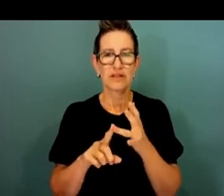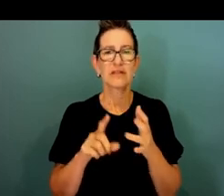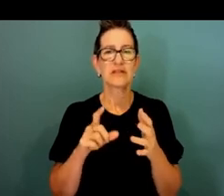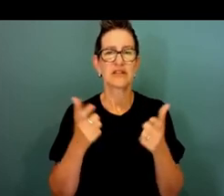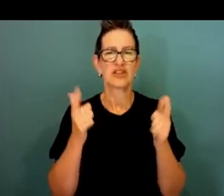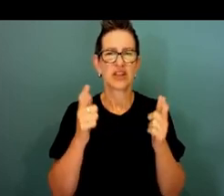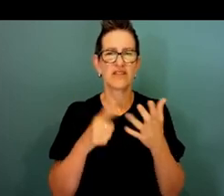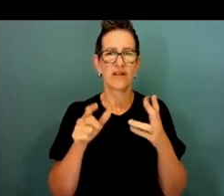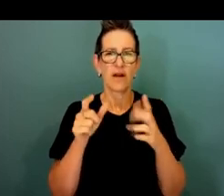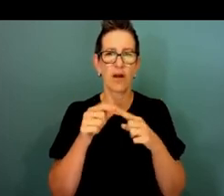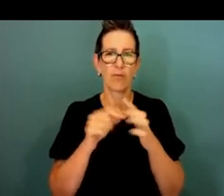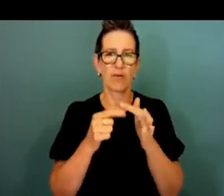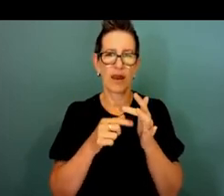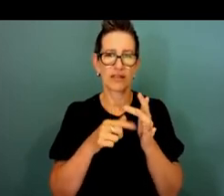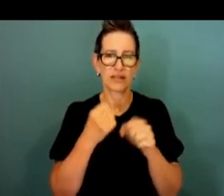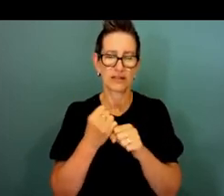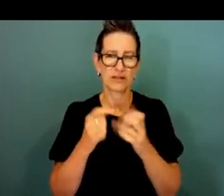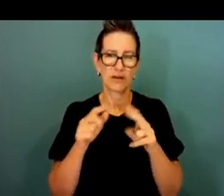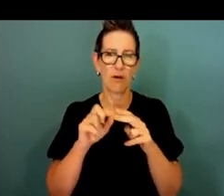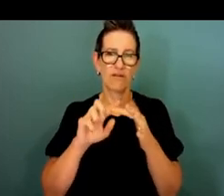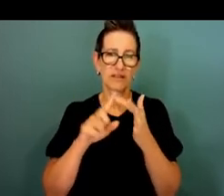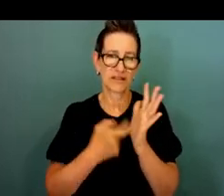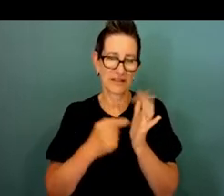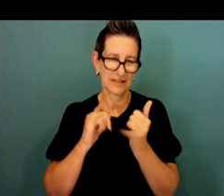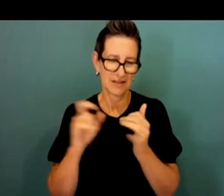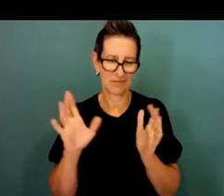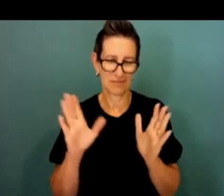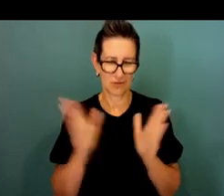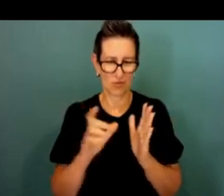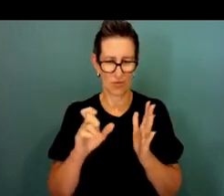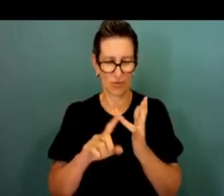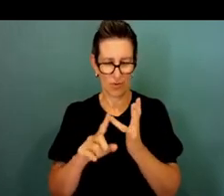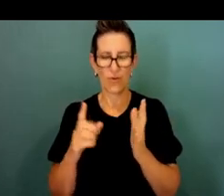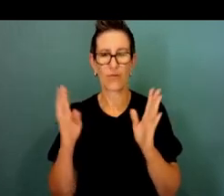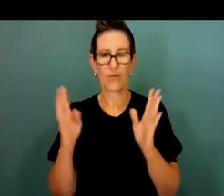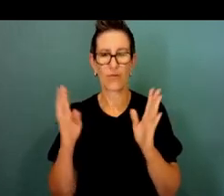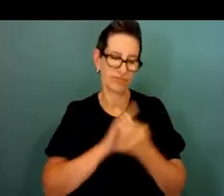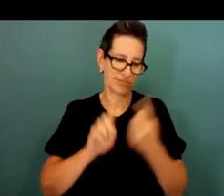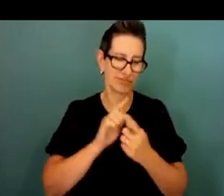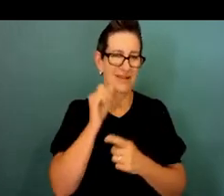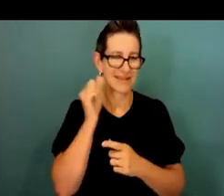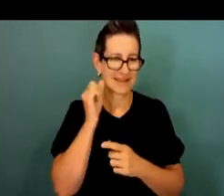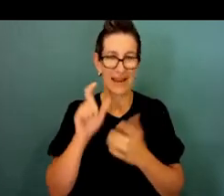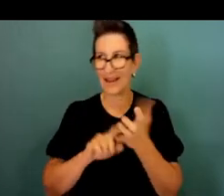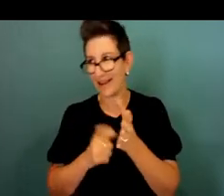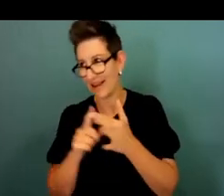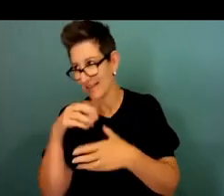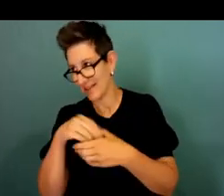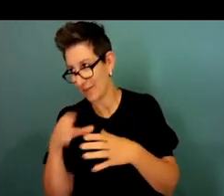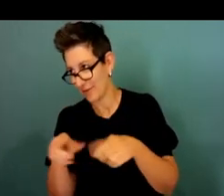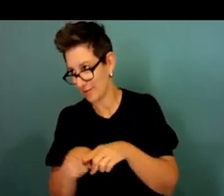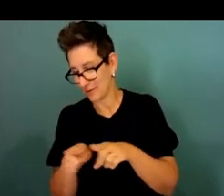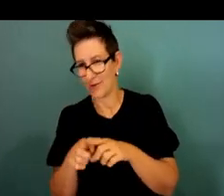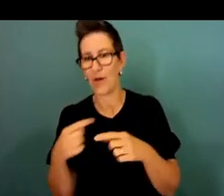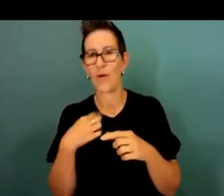together on a regular basis. We met just yesterday. But what we've done, and Claire's on that group as well, what we've done is we've gone out to each